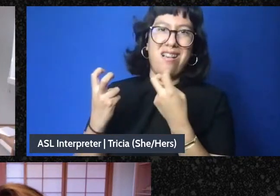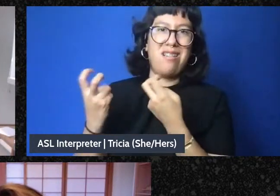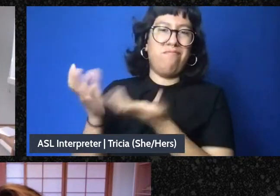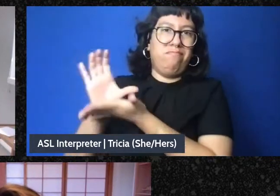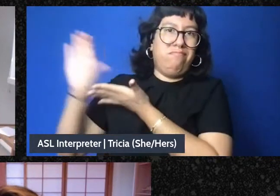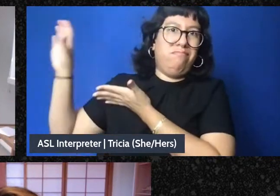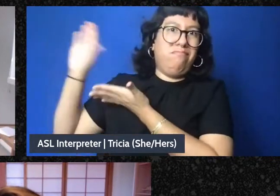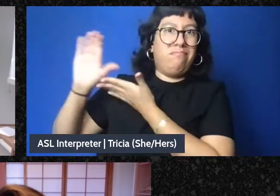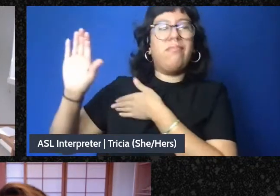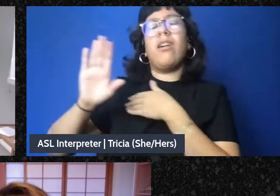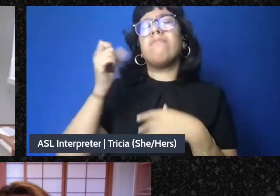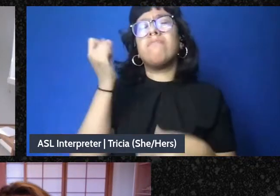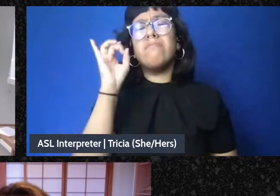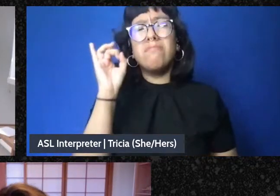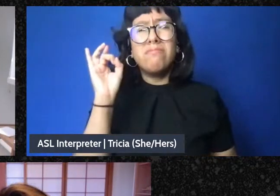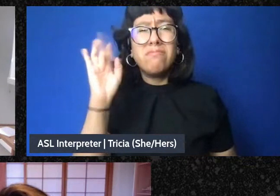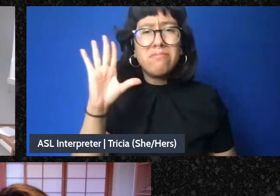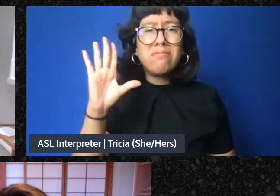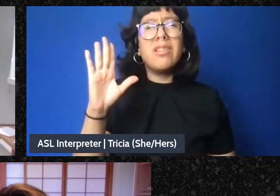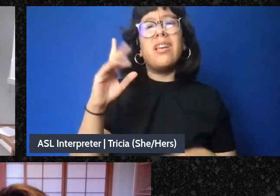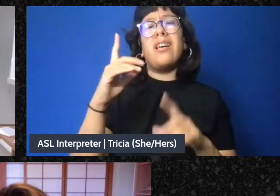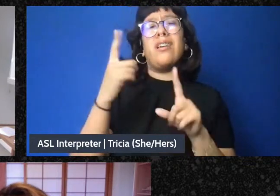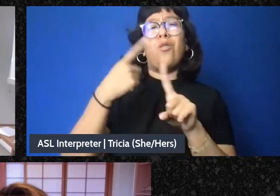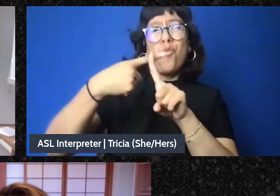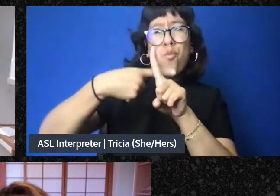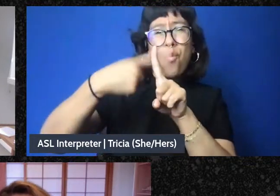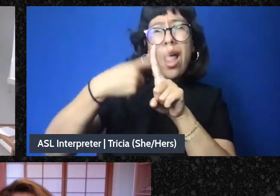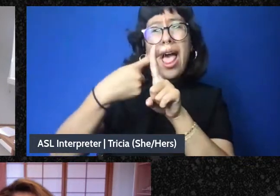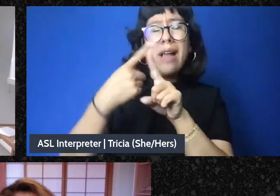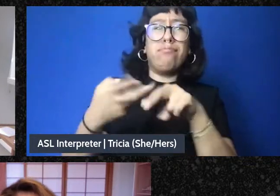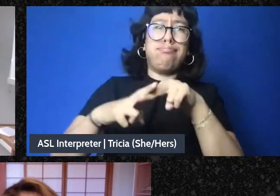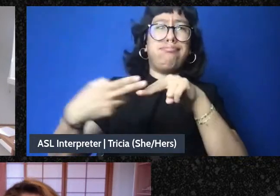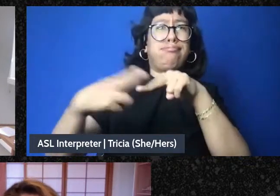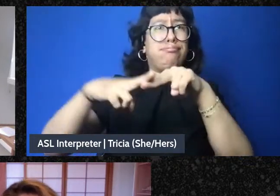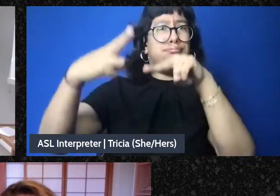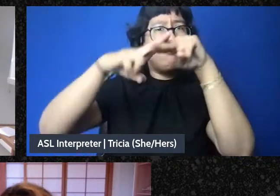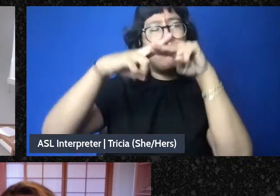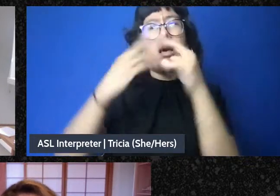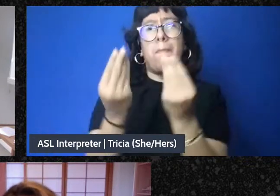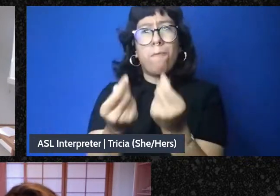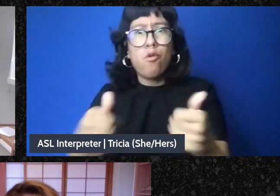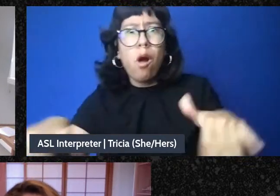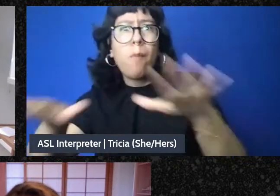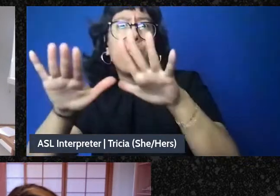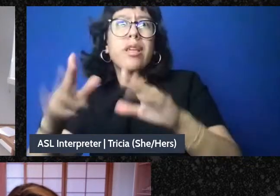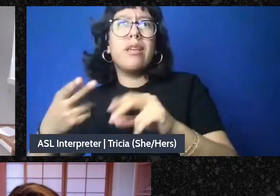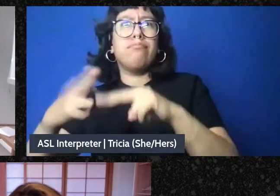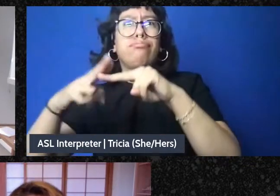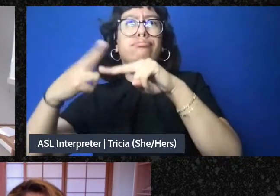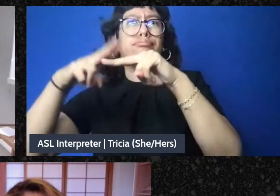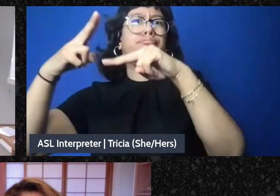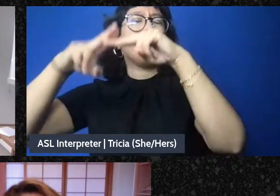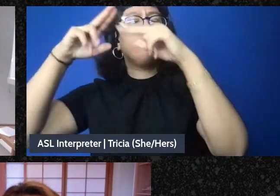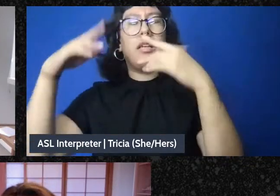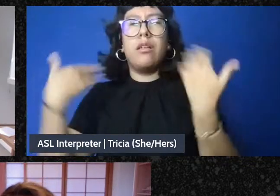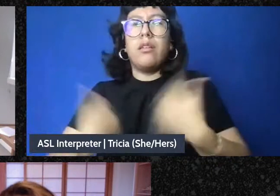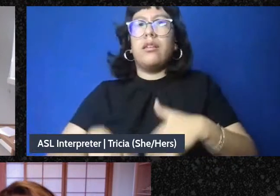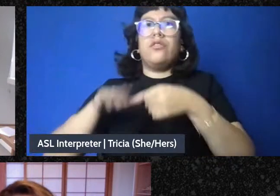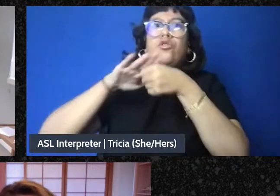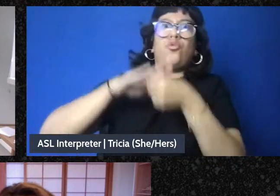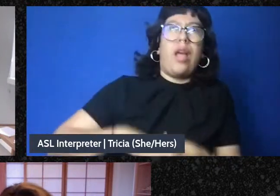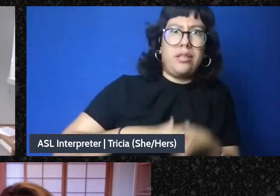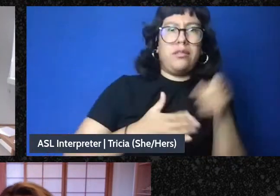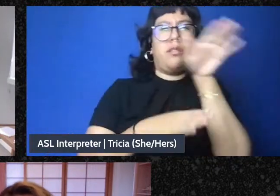increases and wild property speculation and just stress after stress after stress. The social